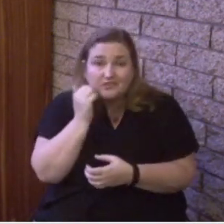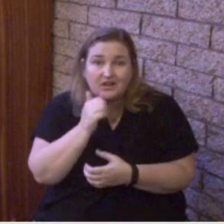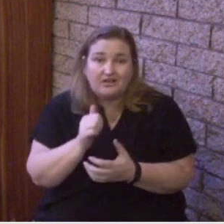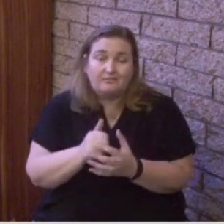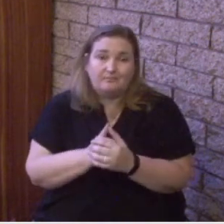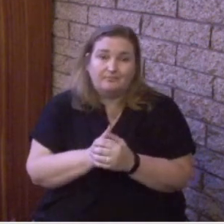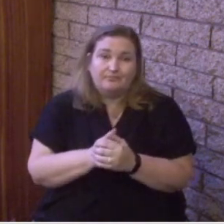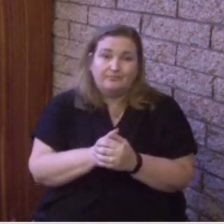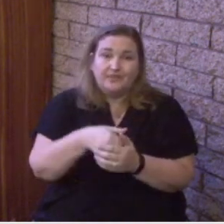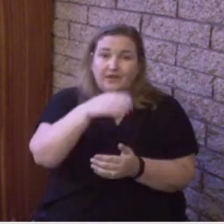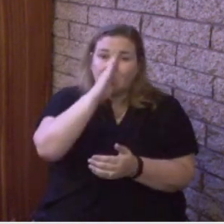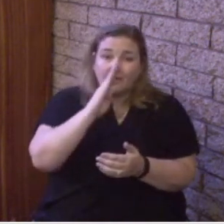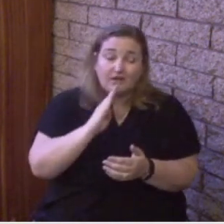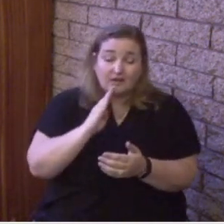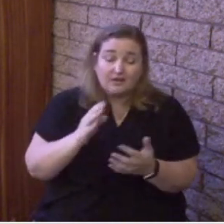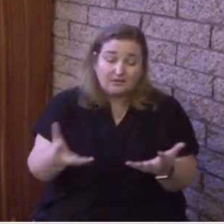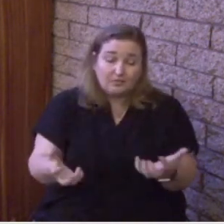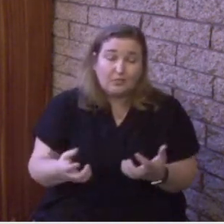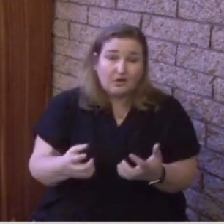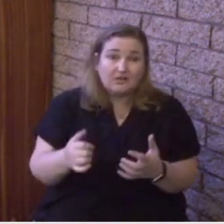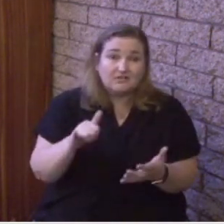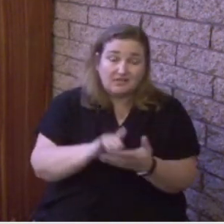God desires this for you.